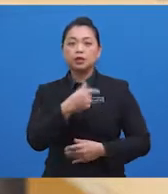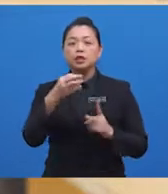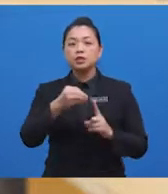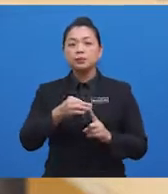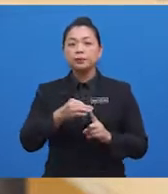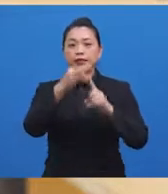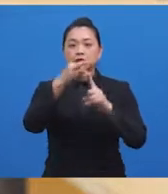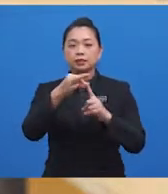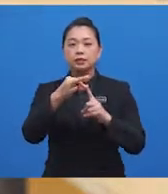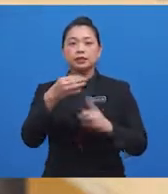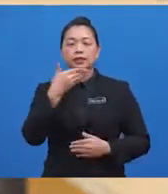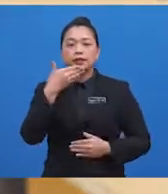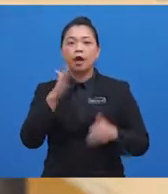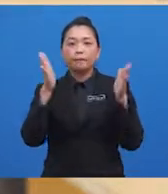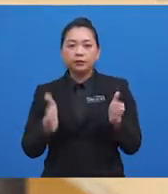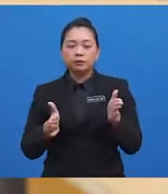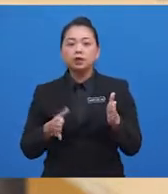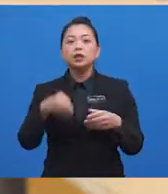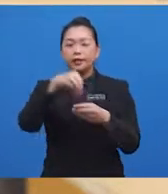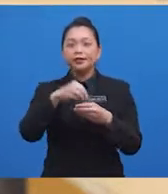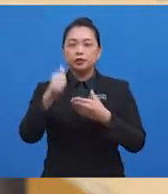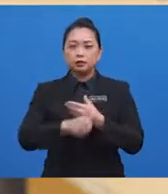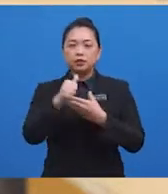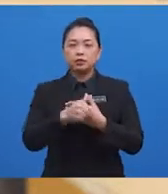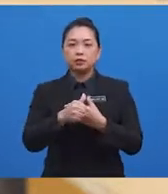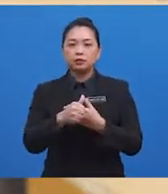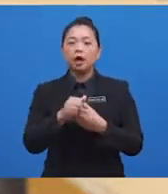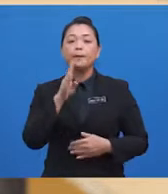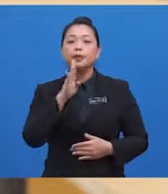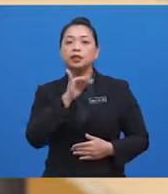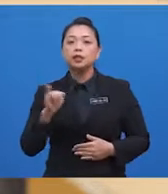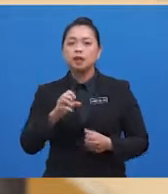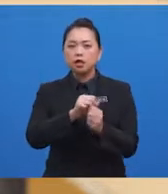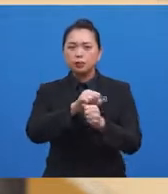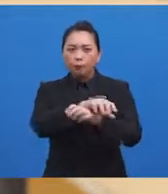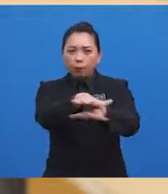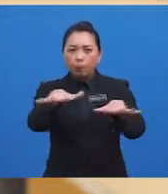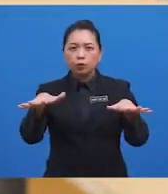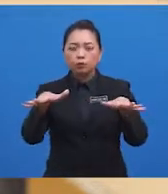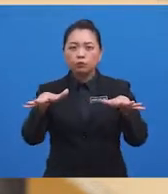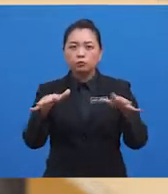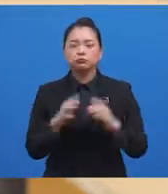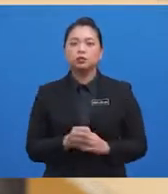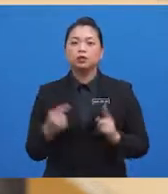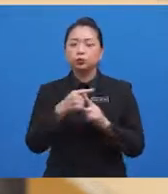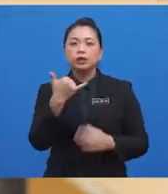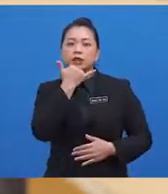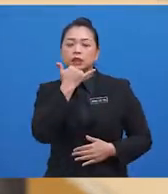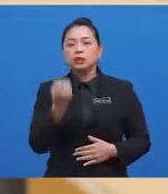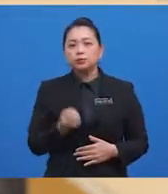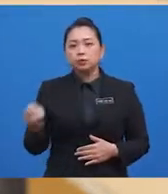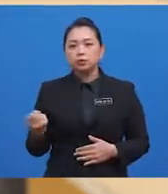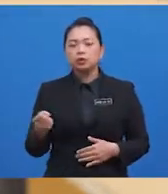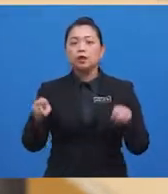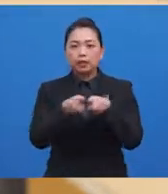young people, are also in danger of being exposed to readily available illegal substances like